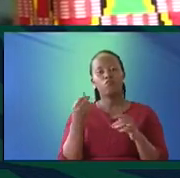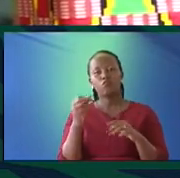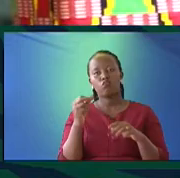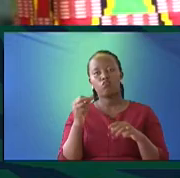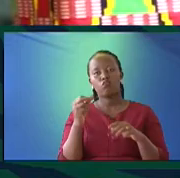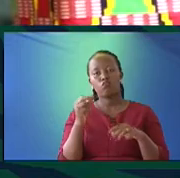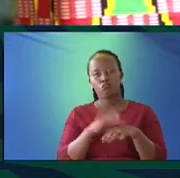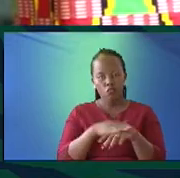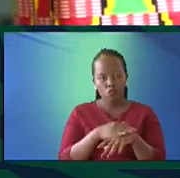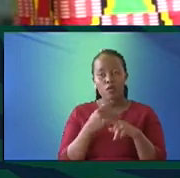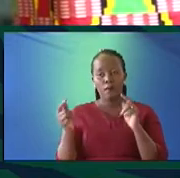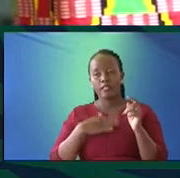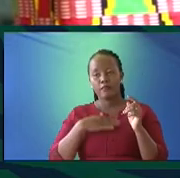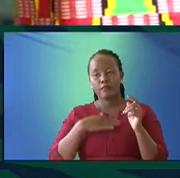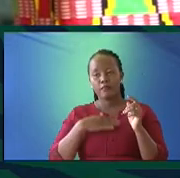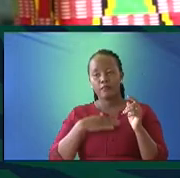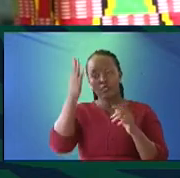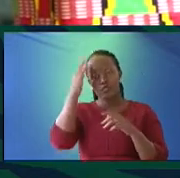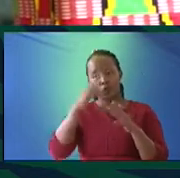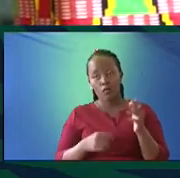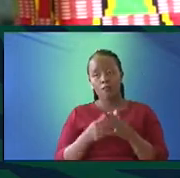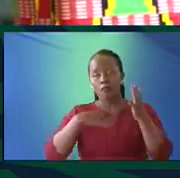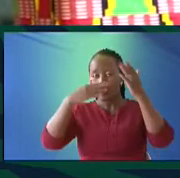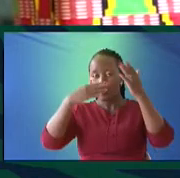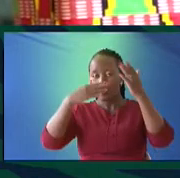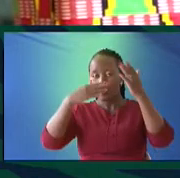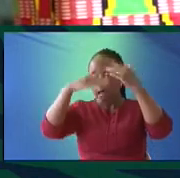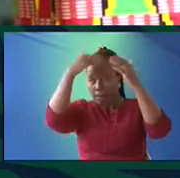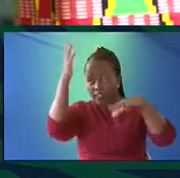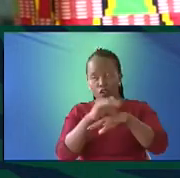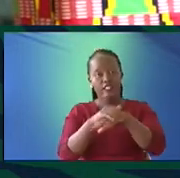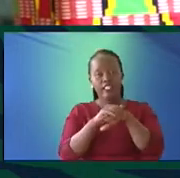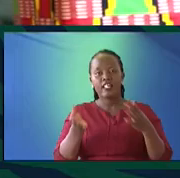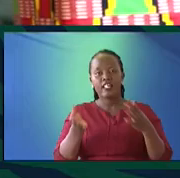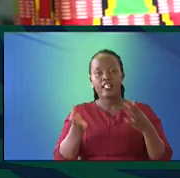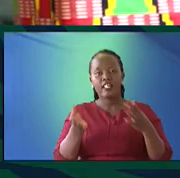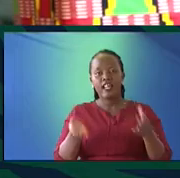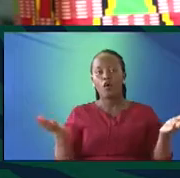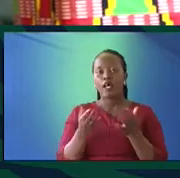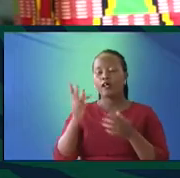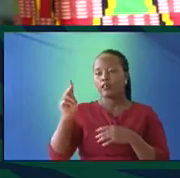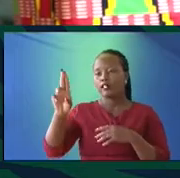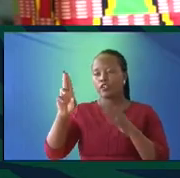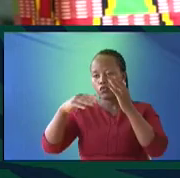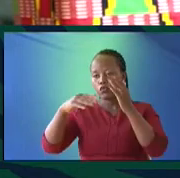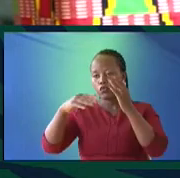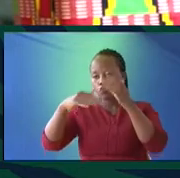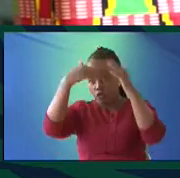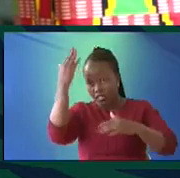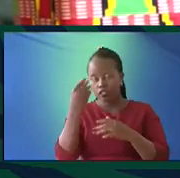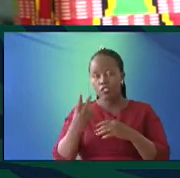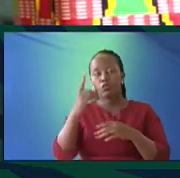But indeed, I'm checking in Europe, by the way. I am a professor of linguistics, currently at Kenyatta University. For